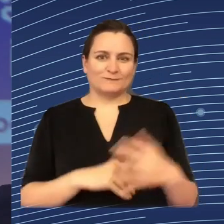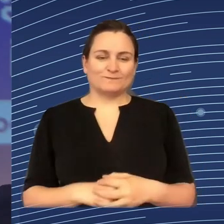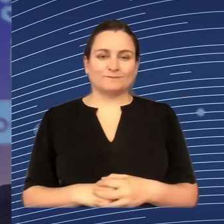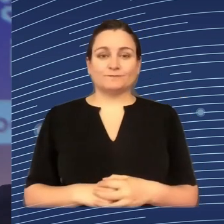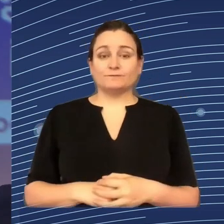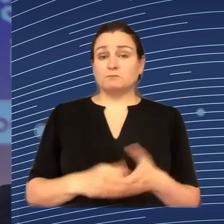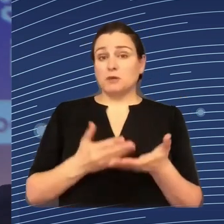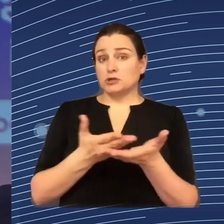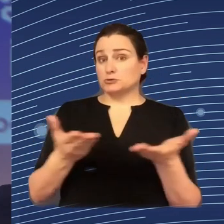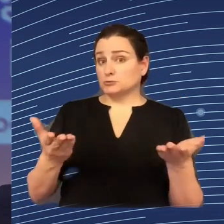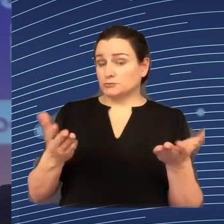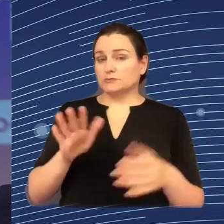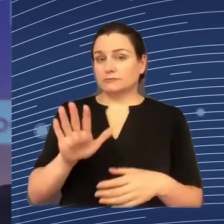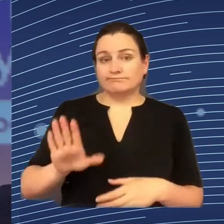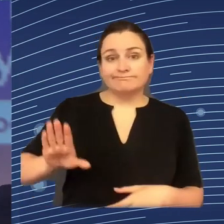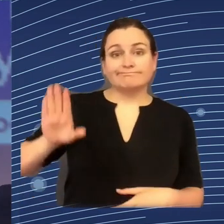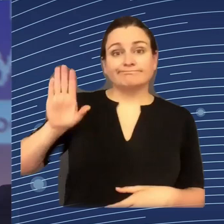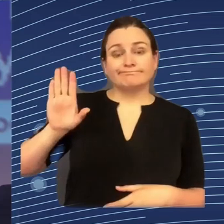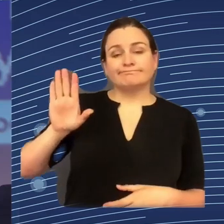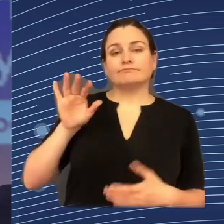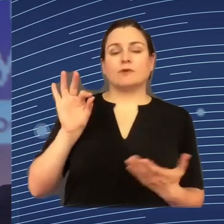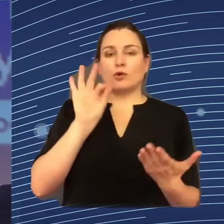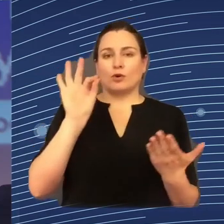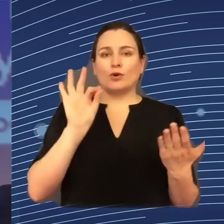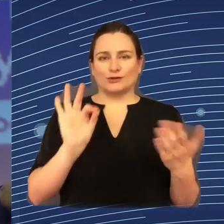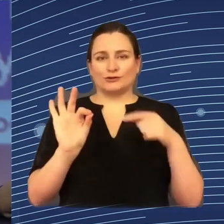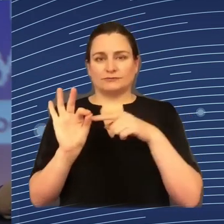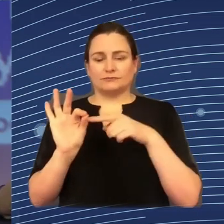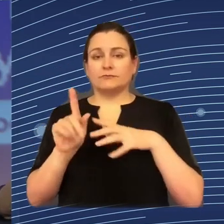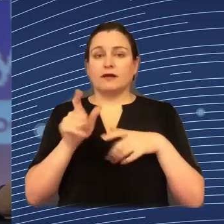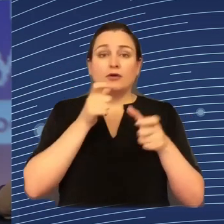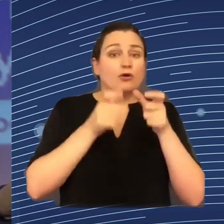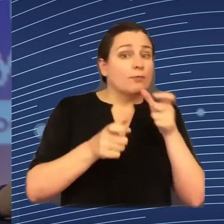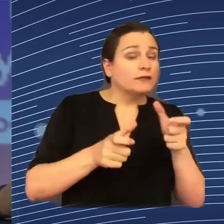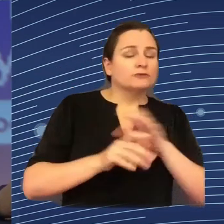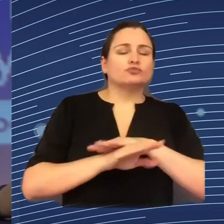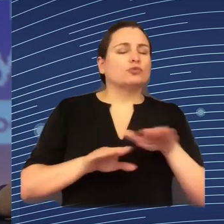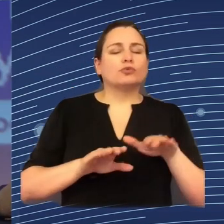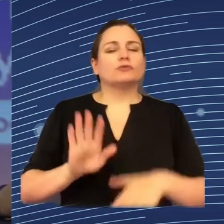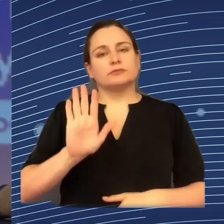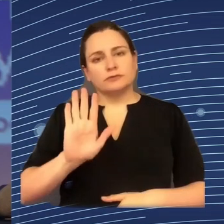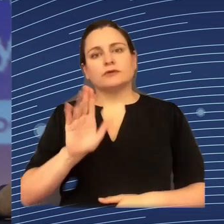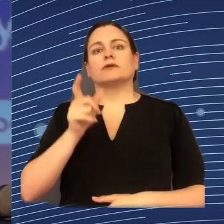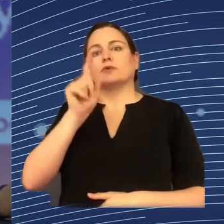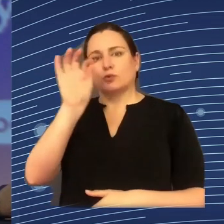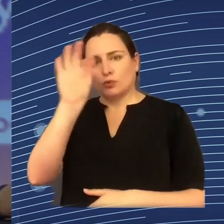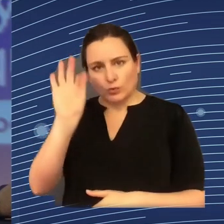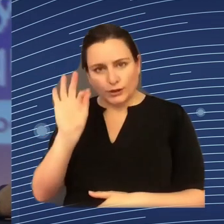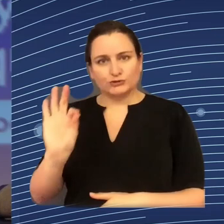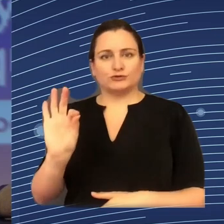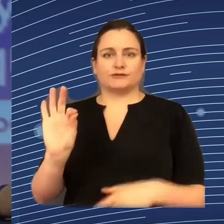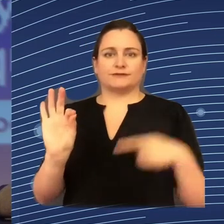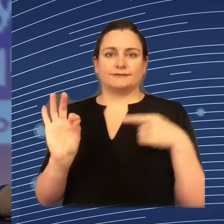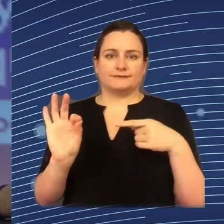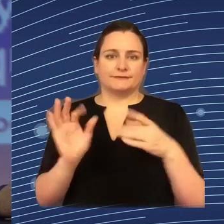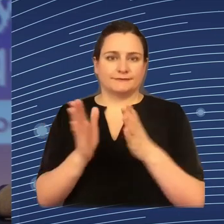underline a question, not an intervention, a question from the floor. Yes, please. There is a person there. We will share a little